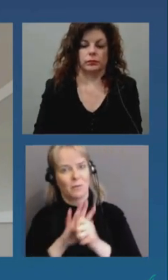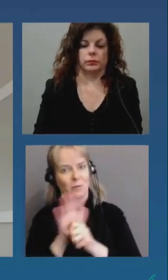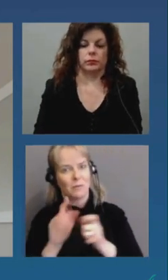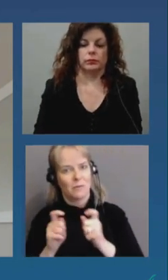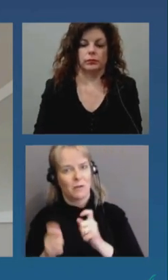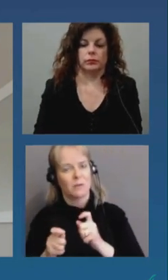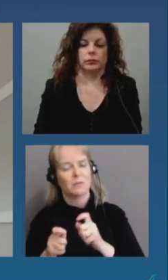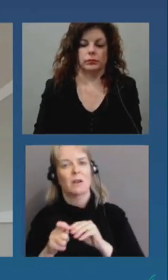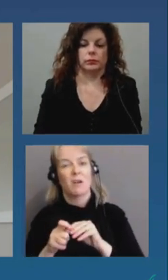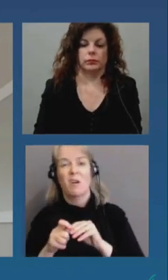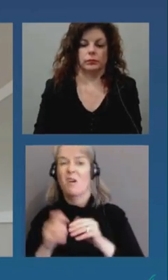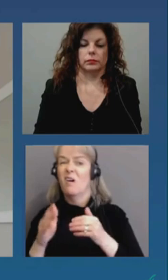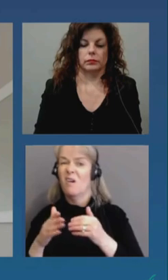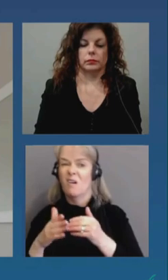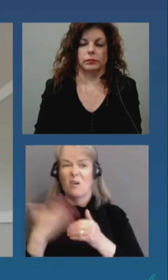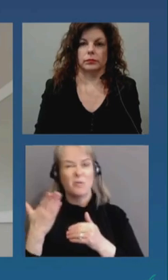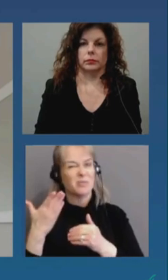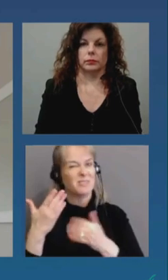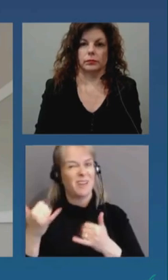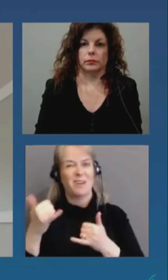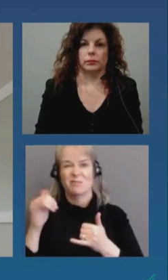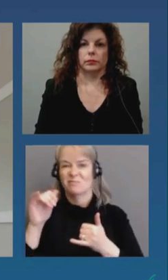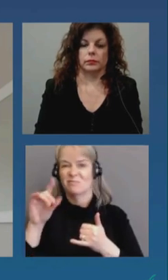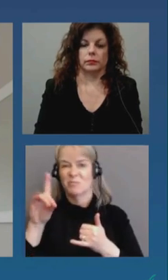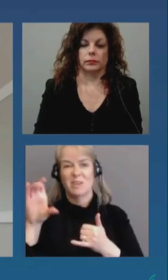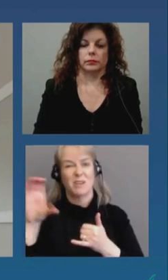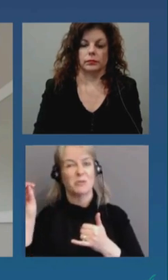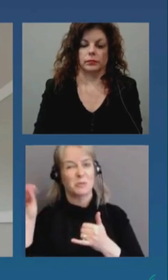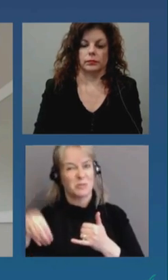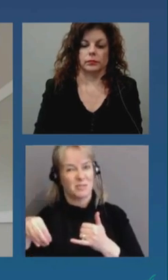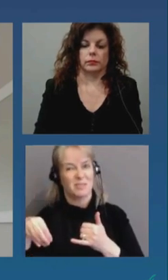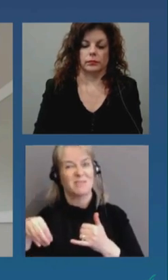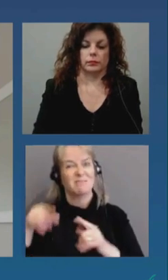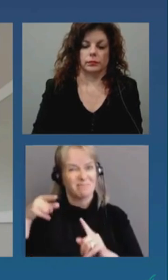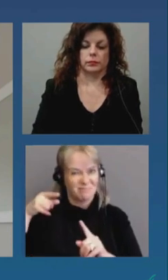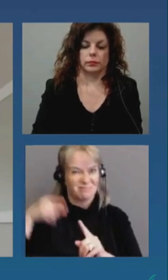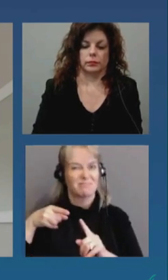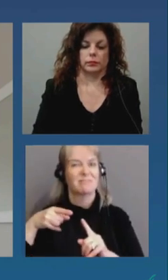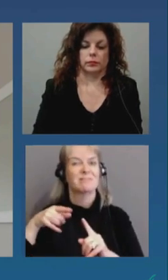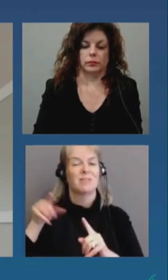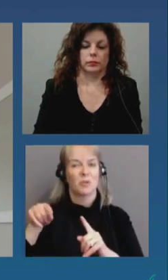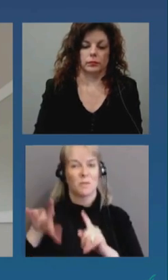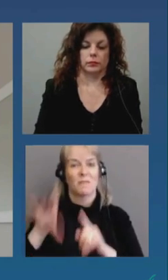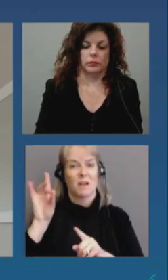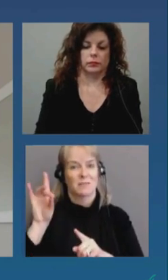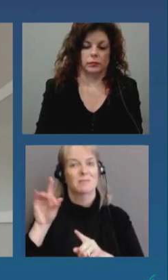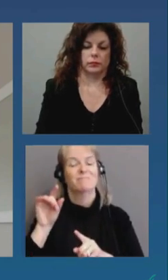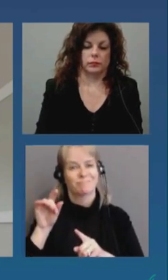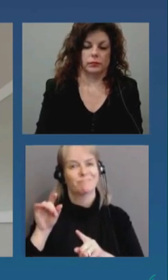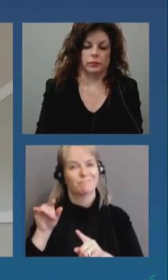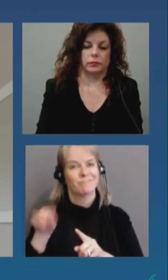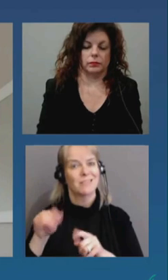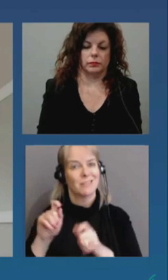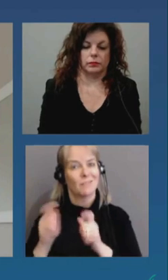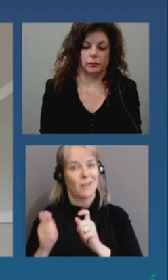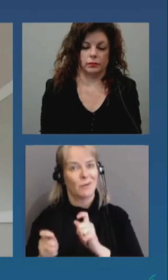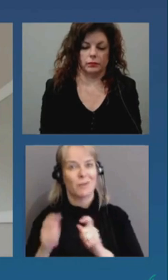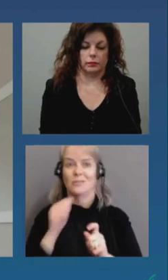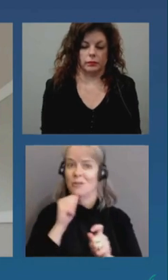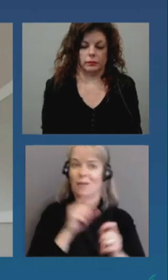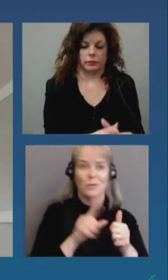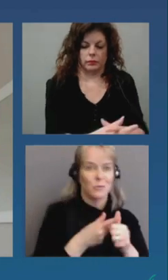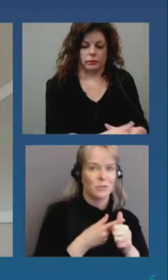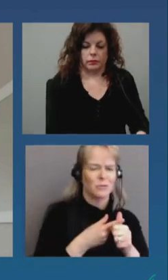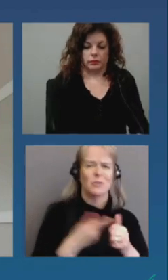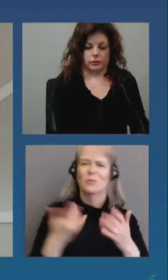seeing changes to the way it's spreading how how is the city keeping track of of that because like i've i've talked to other health